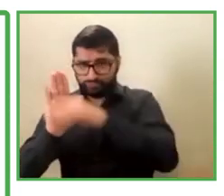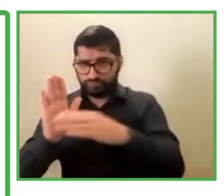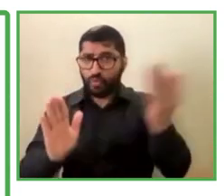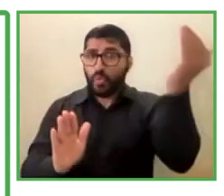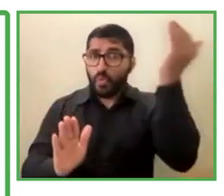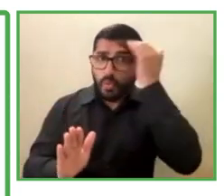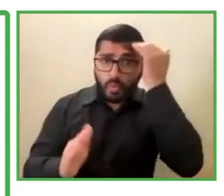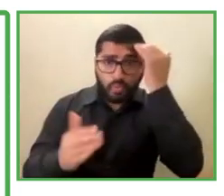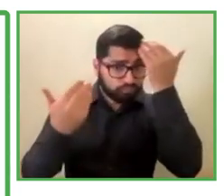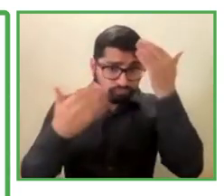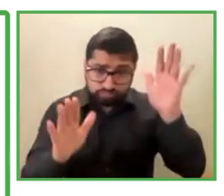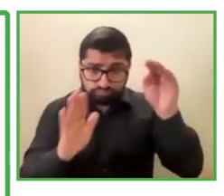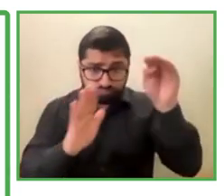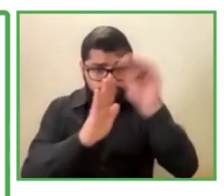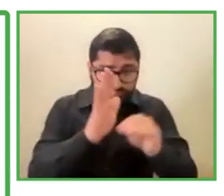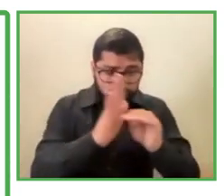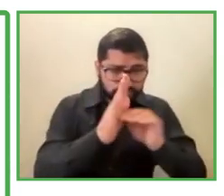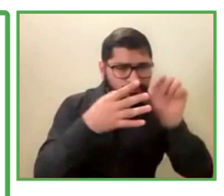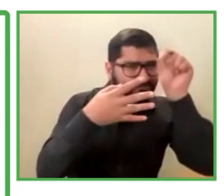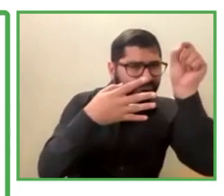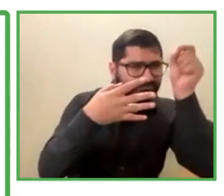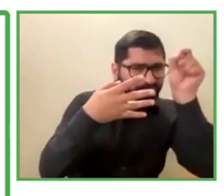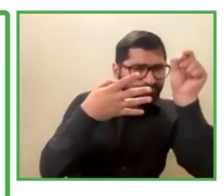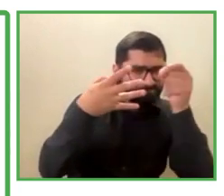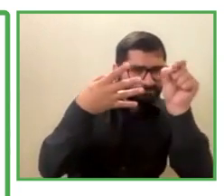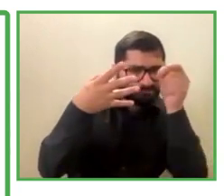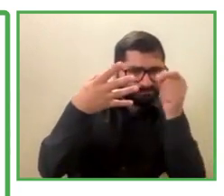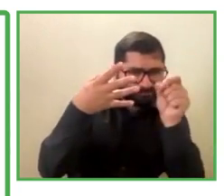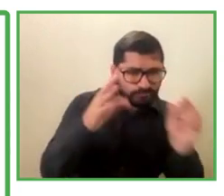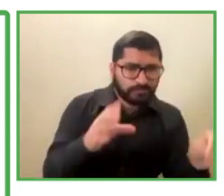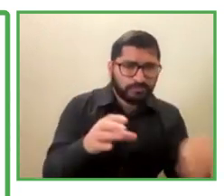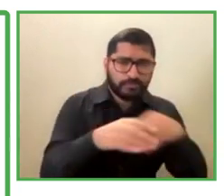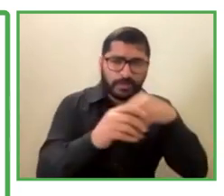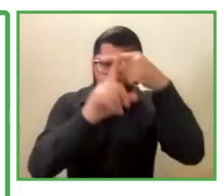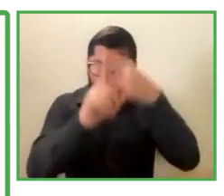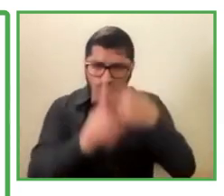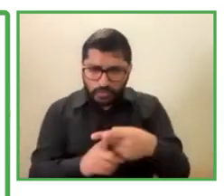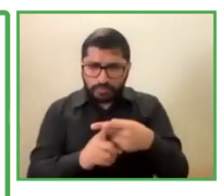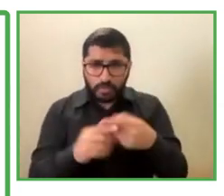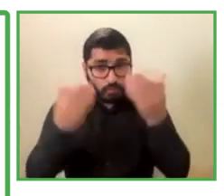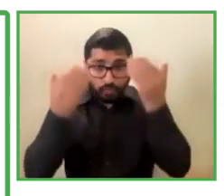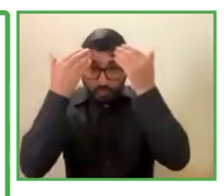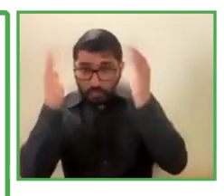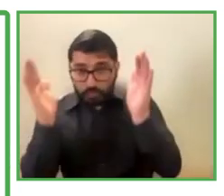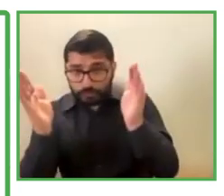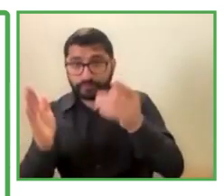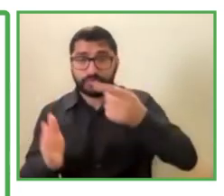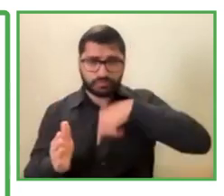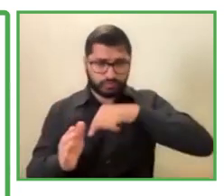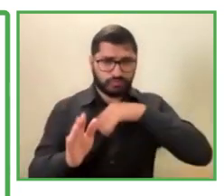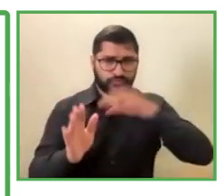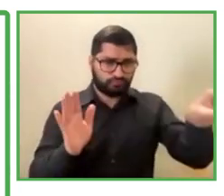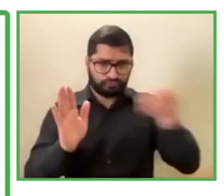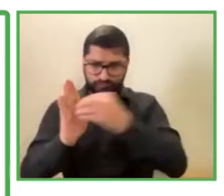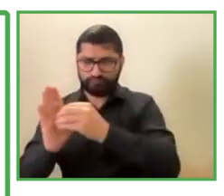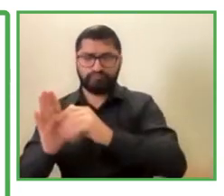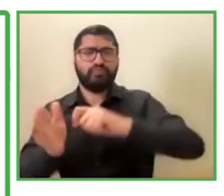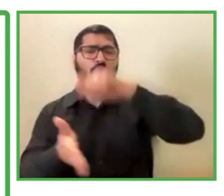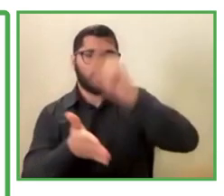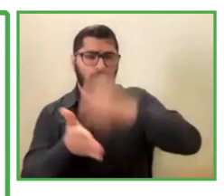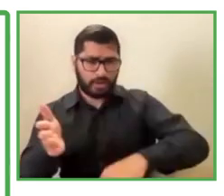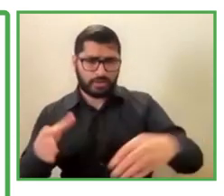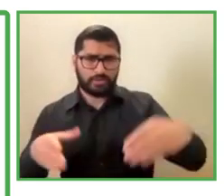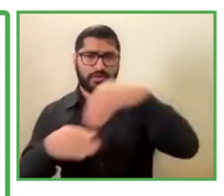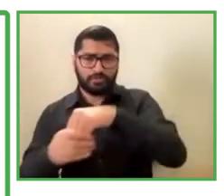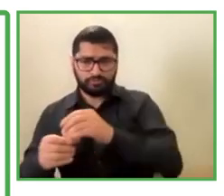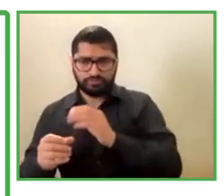skill, we start with this program. And what they do, the result is that they, that person, in three, maybe